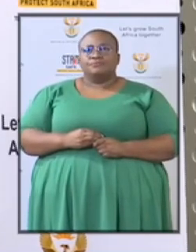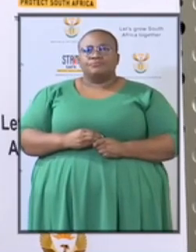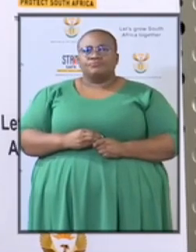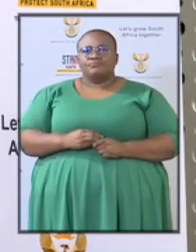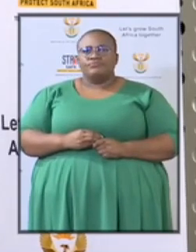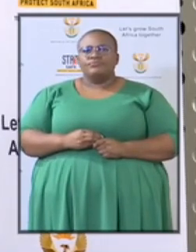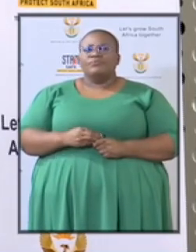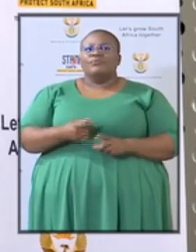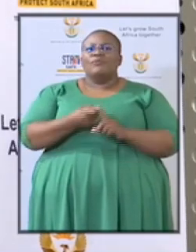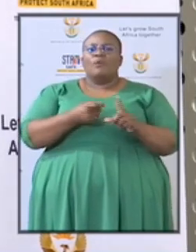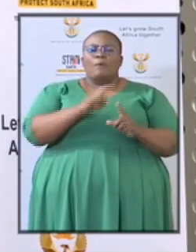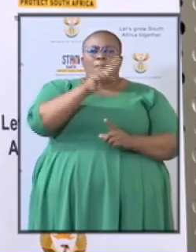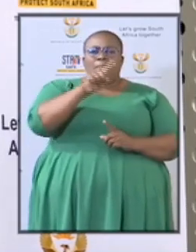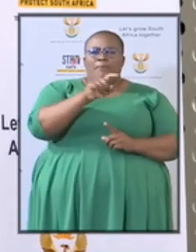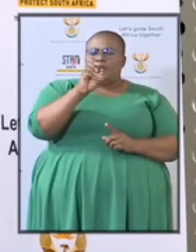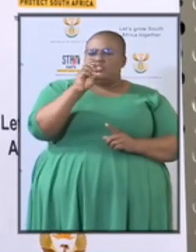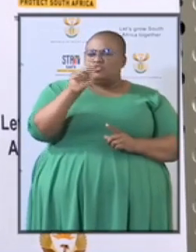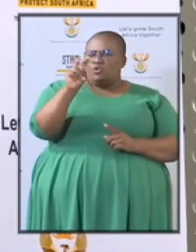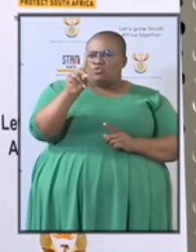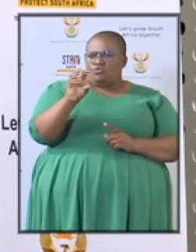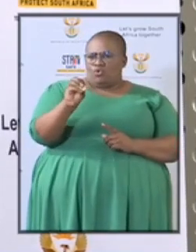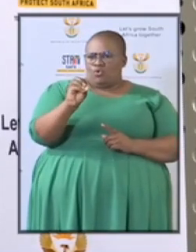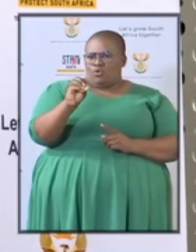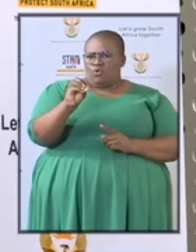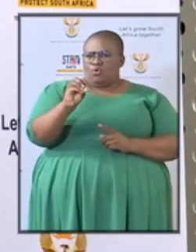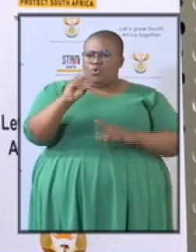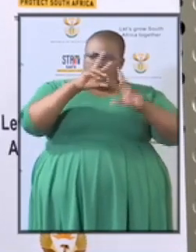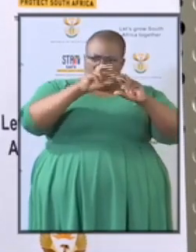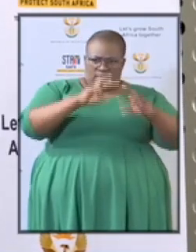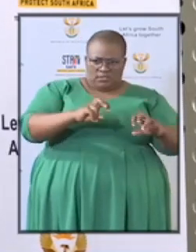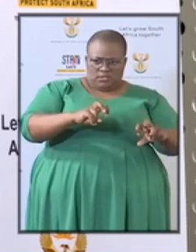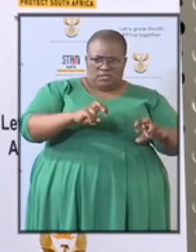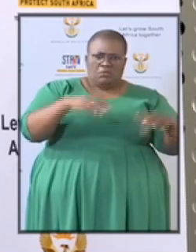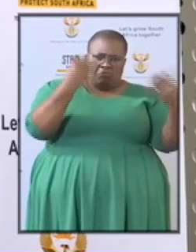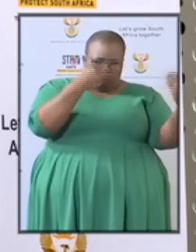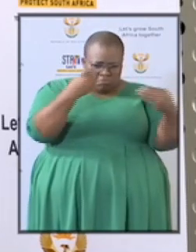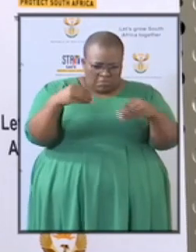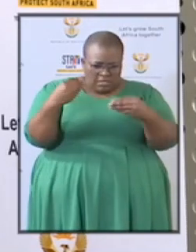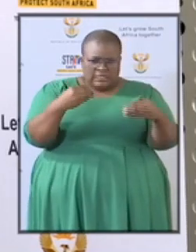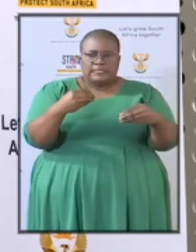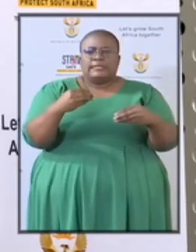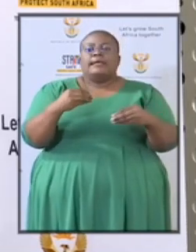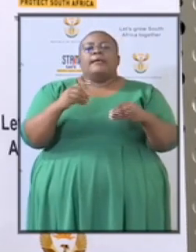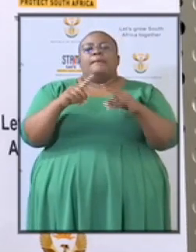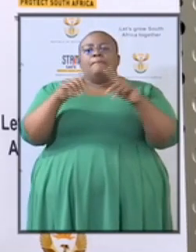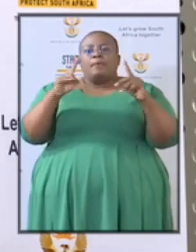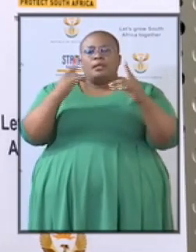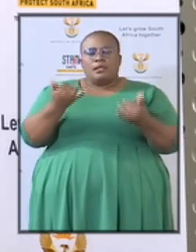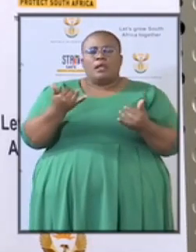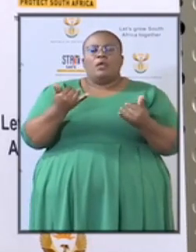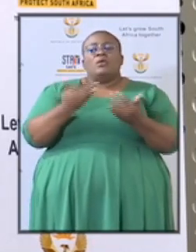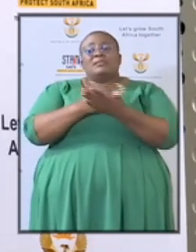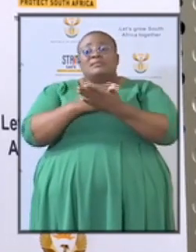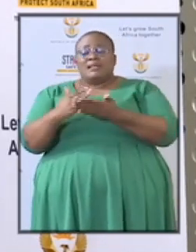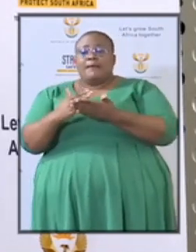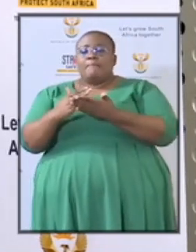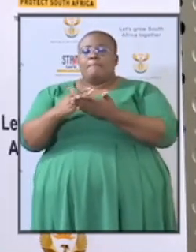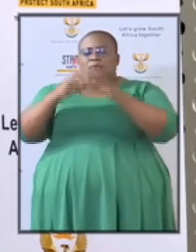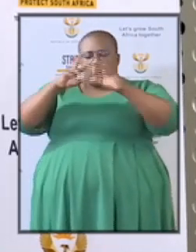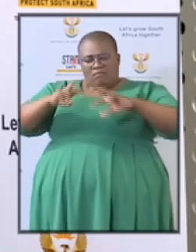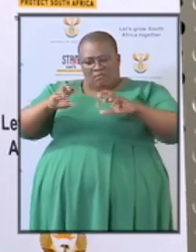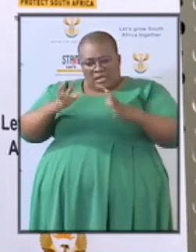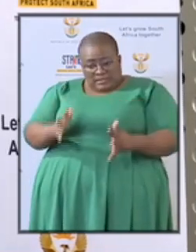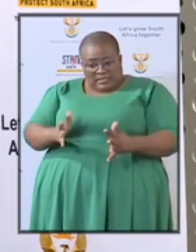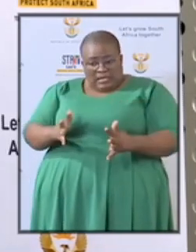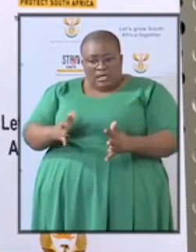zondo investigation a commission of inquiry which is now gradually some of the investigators have done their part